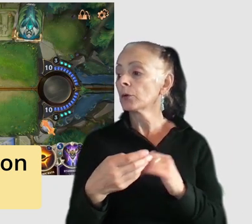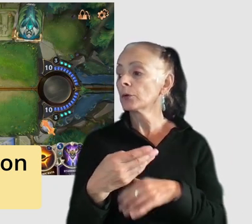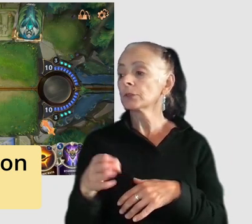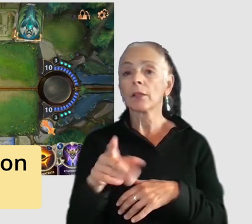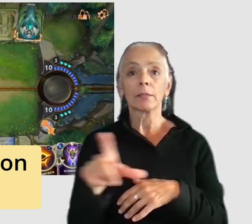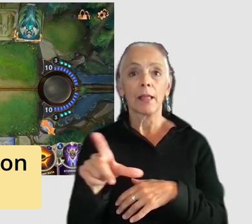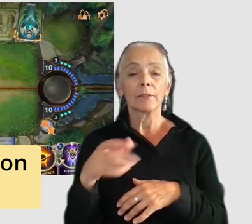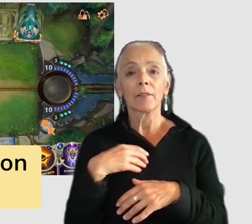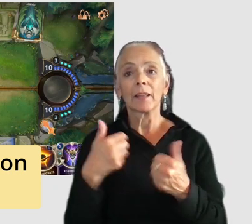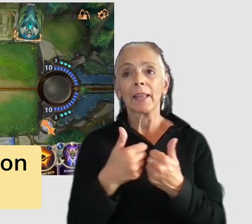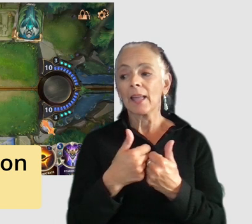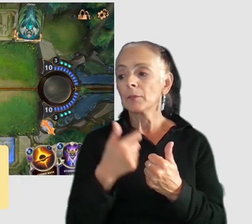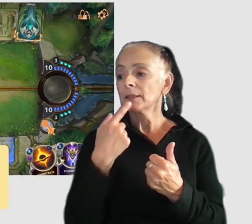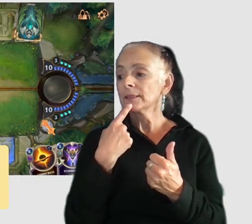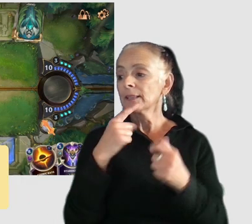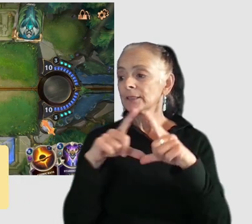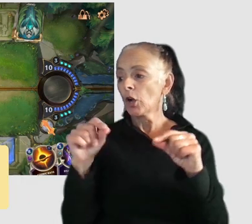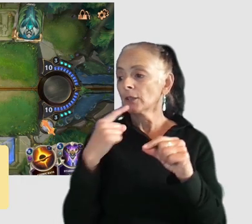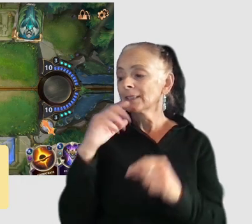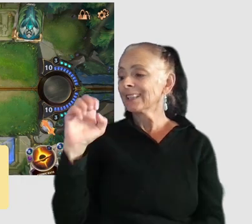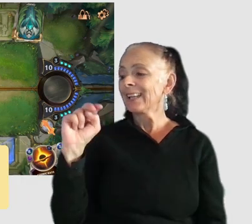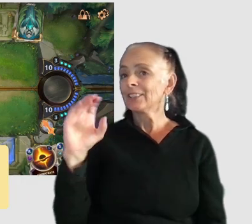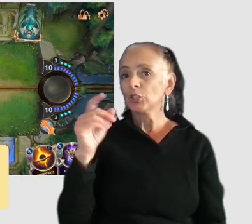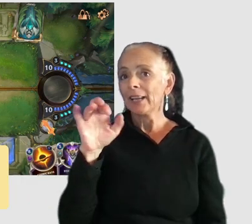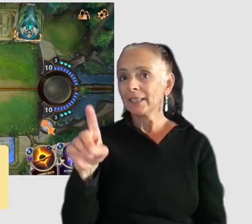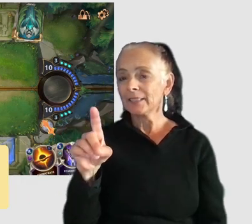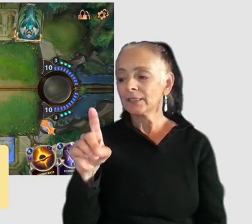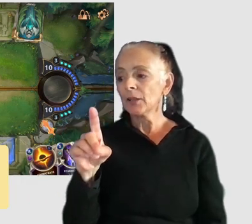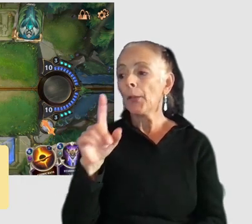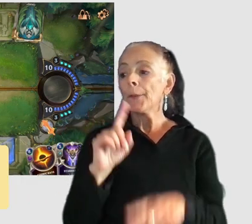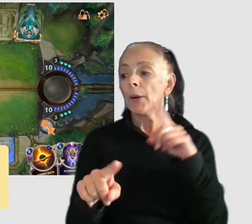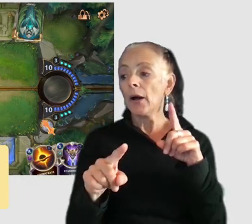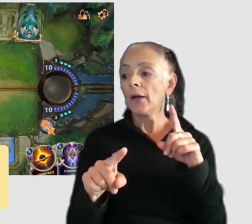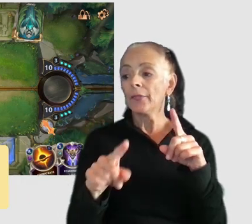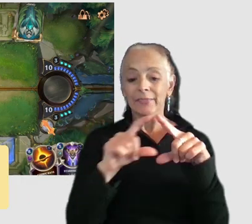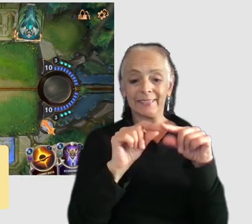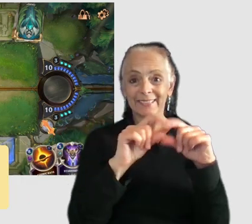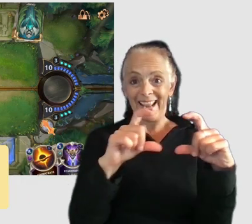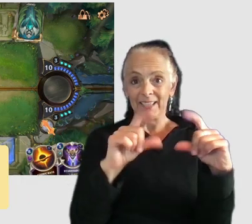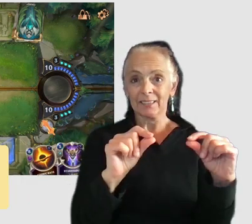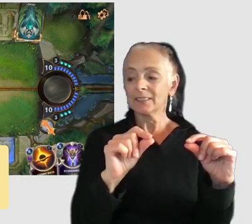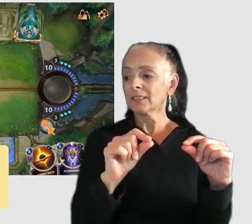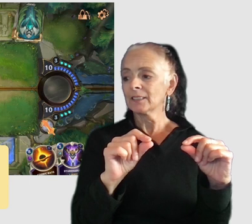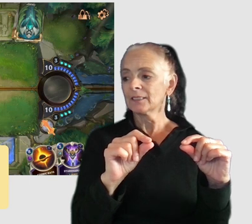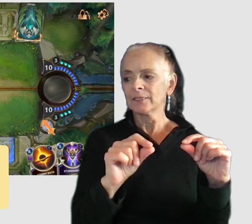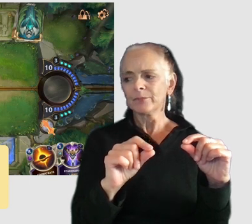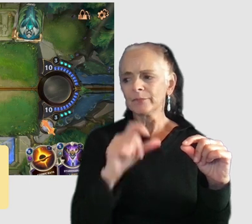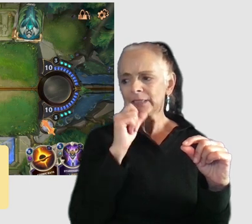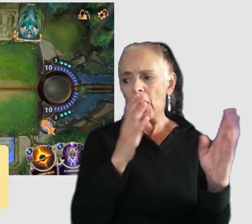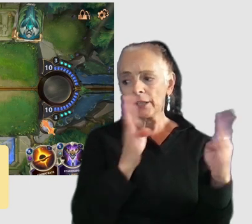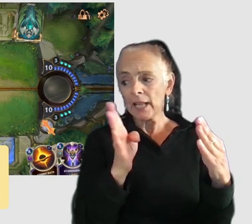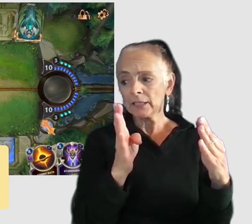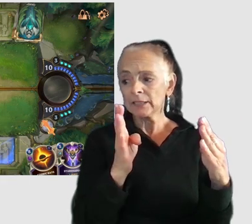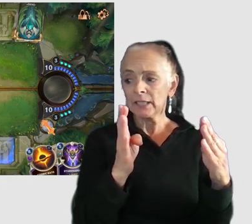a card that says enchanted on it but the tooltip text for uh that pops up is not only italicized which is